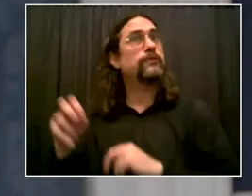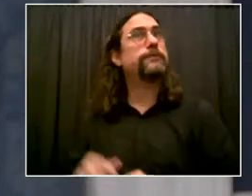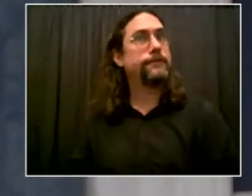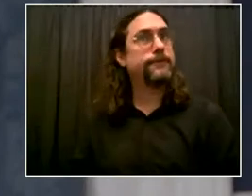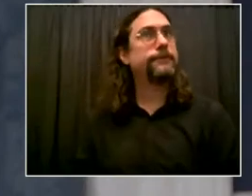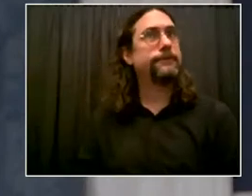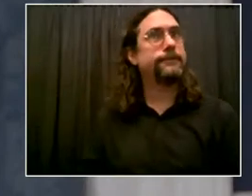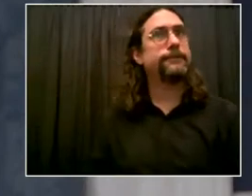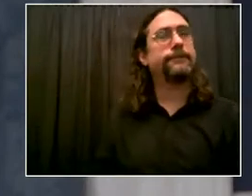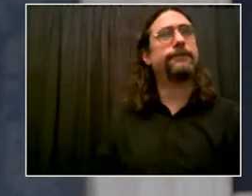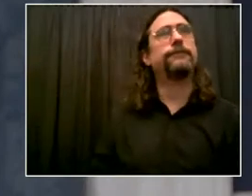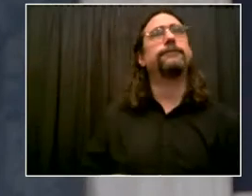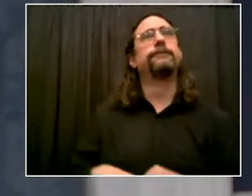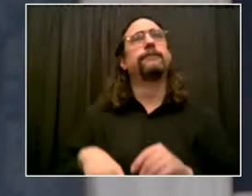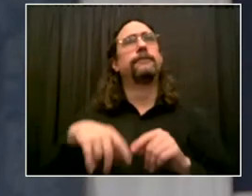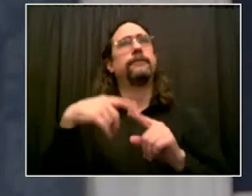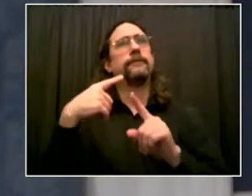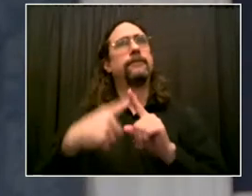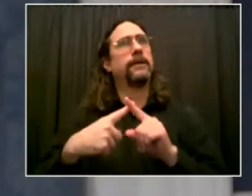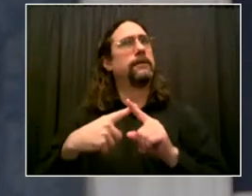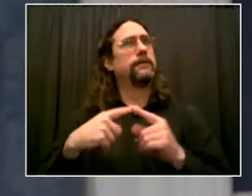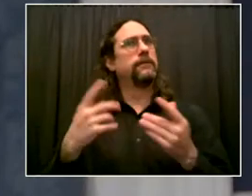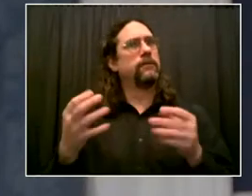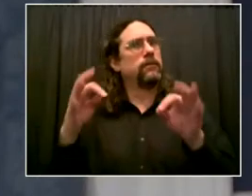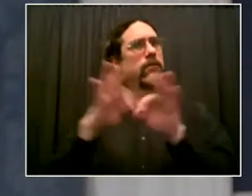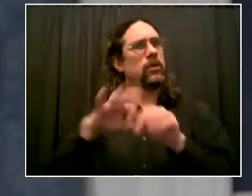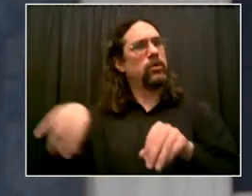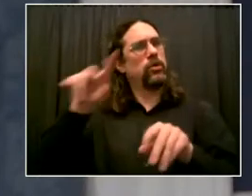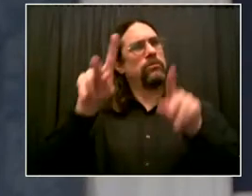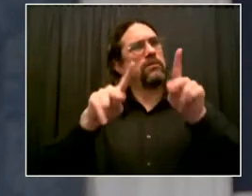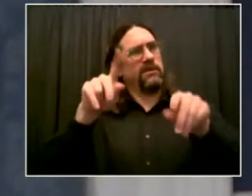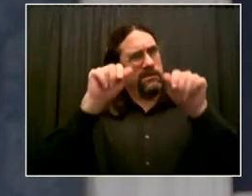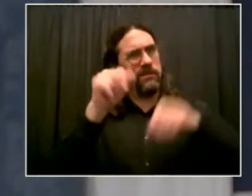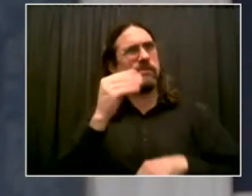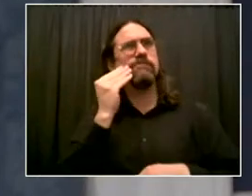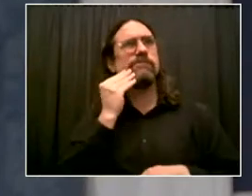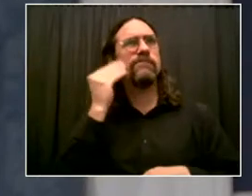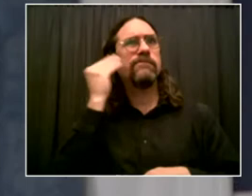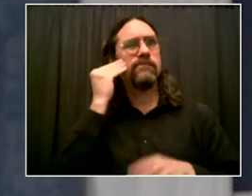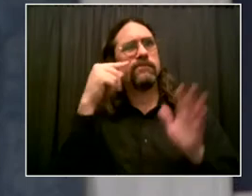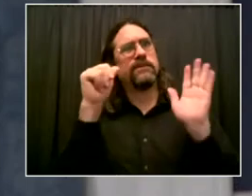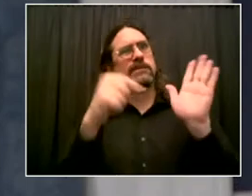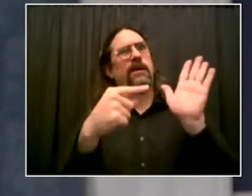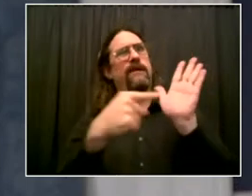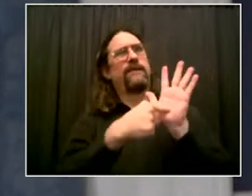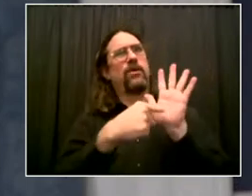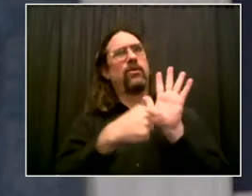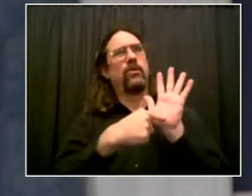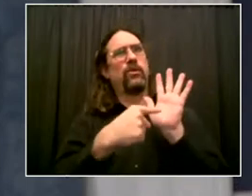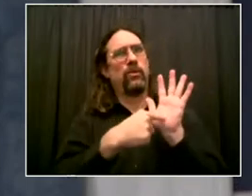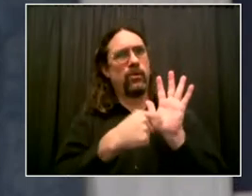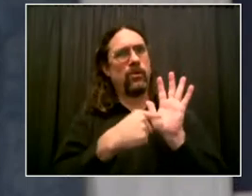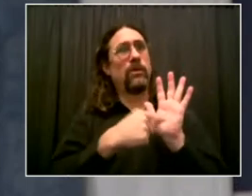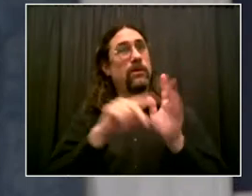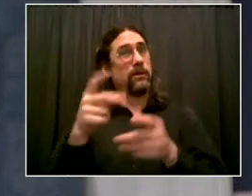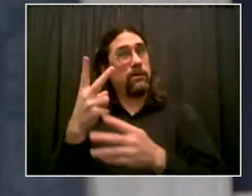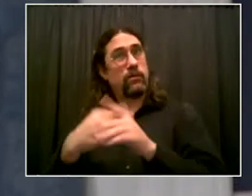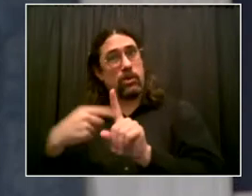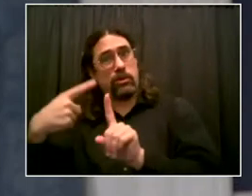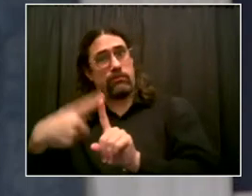we're creating ever new public-private partnerships to create opportunities to bring new companies and new industries to New York City.